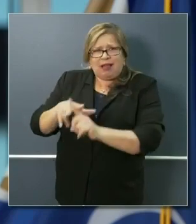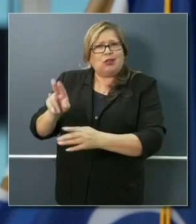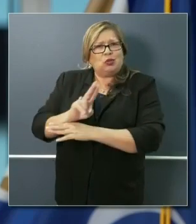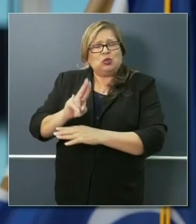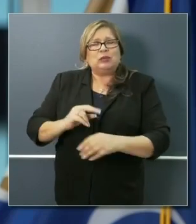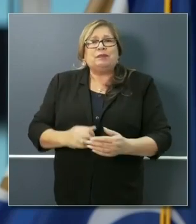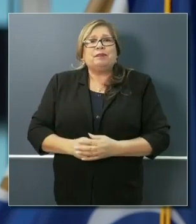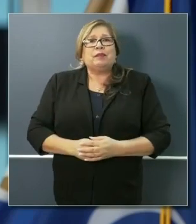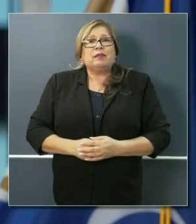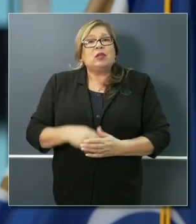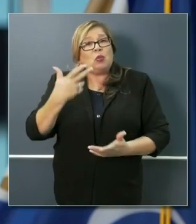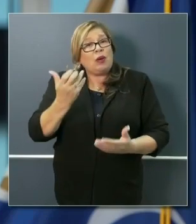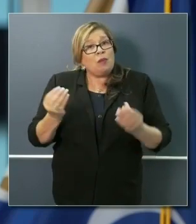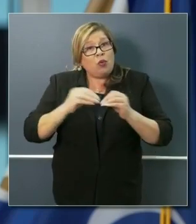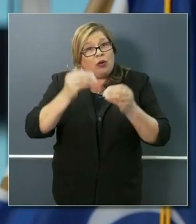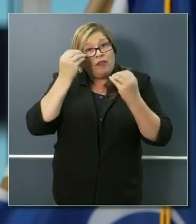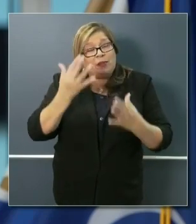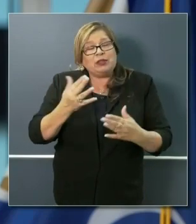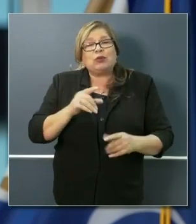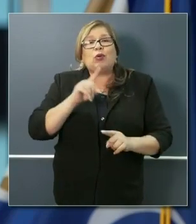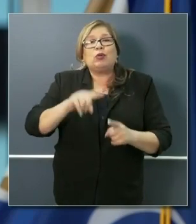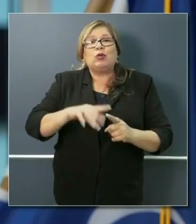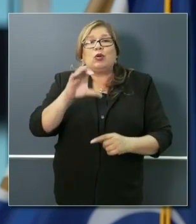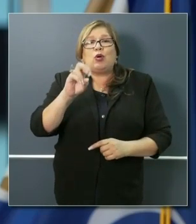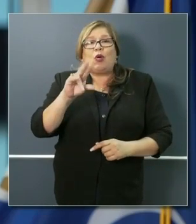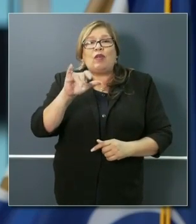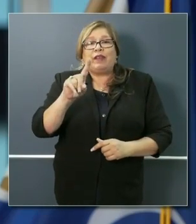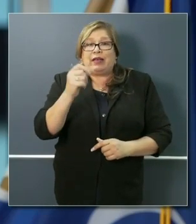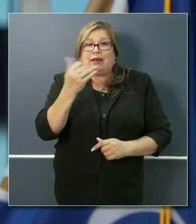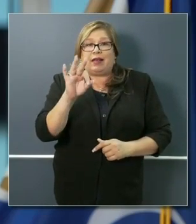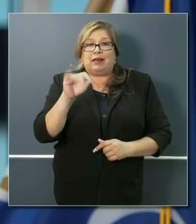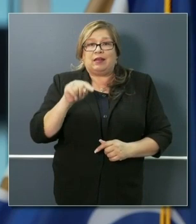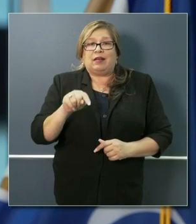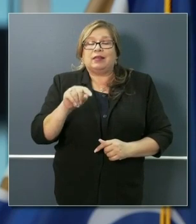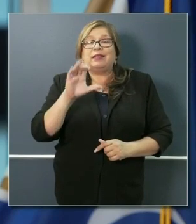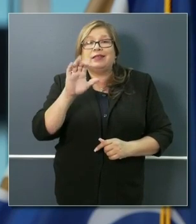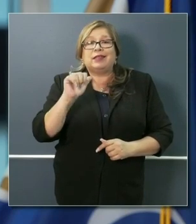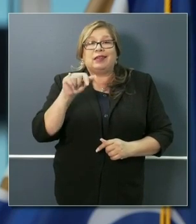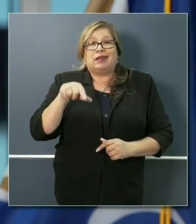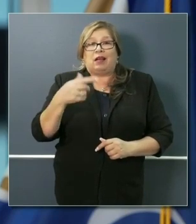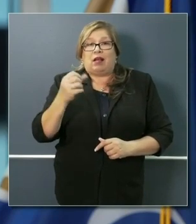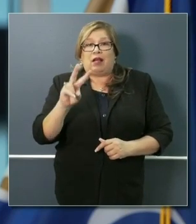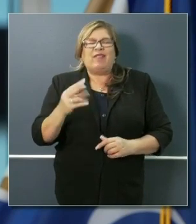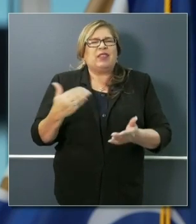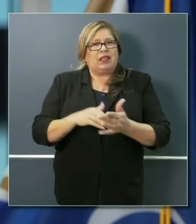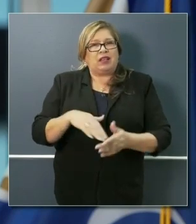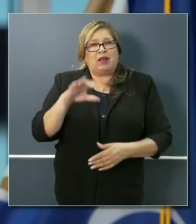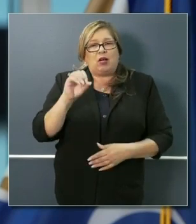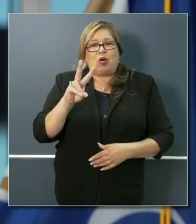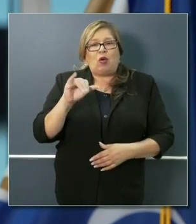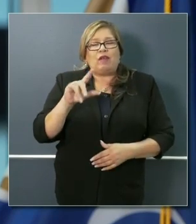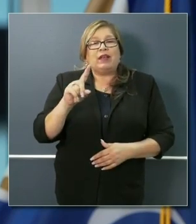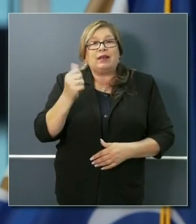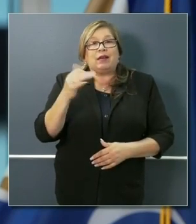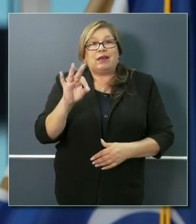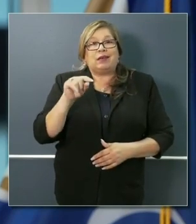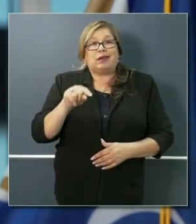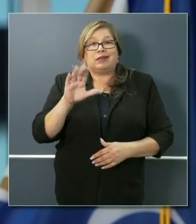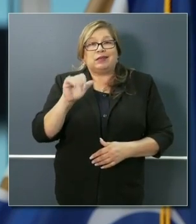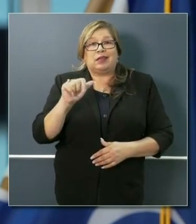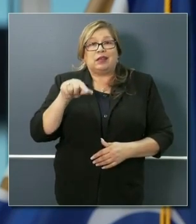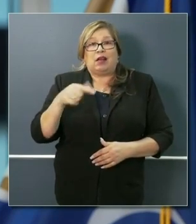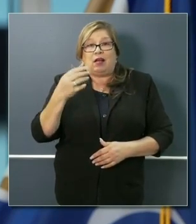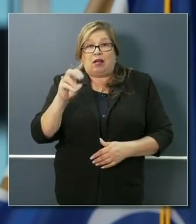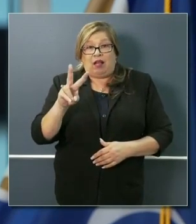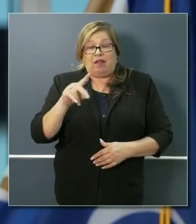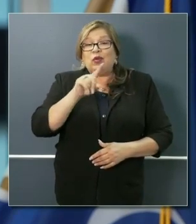on our COVID19.ca.gov website, COVID19.ca.gov website that